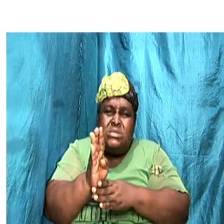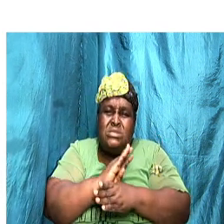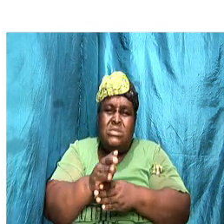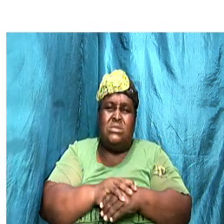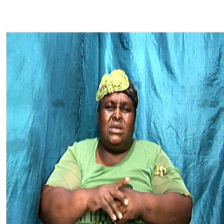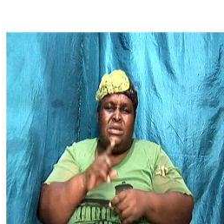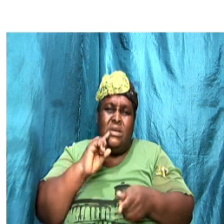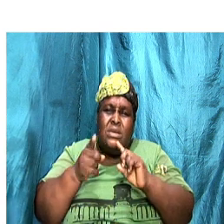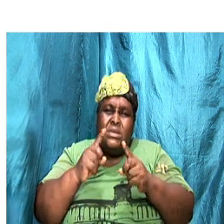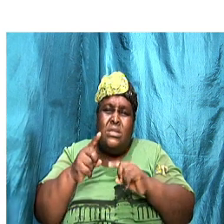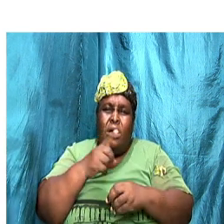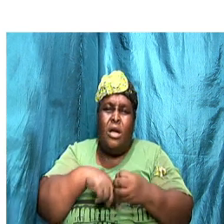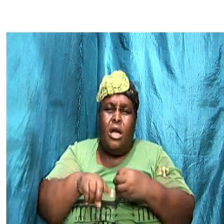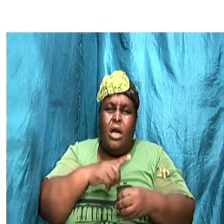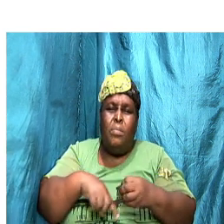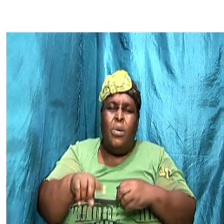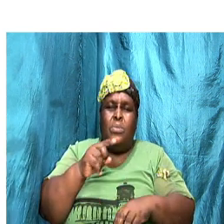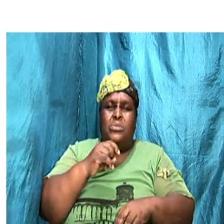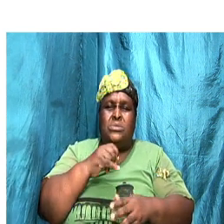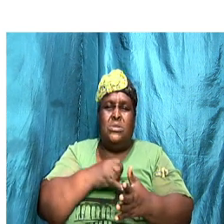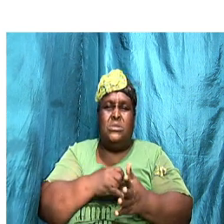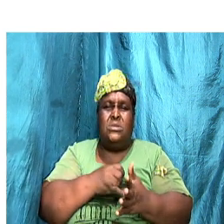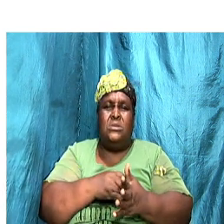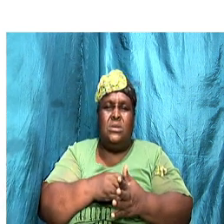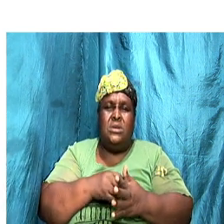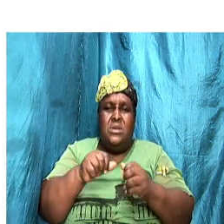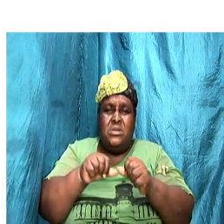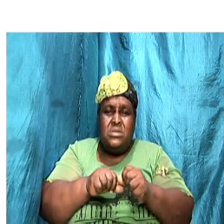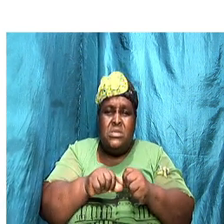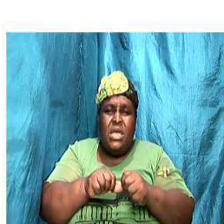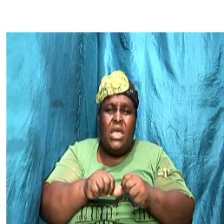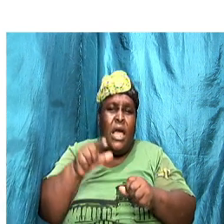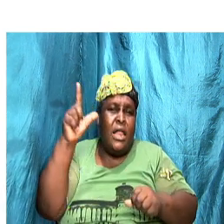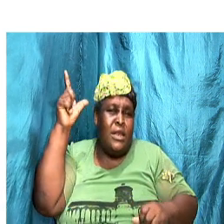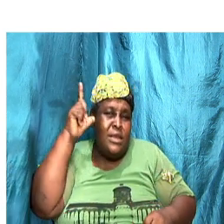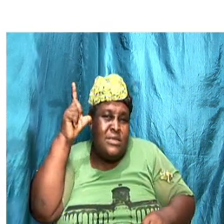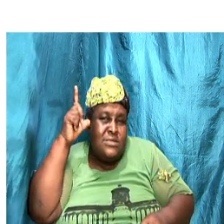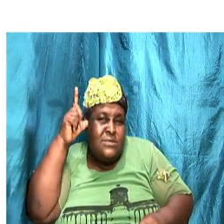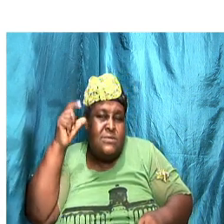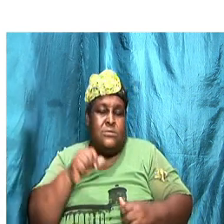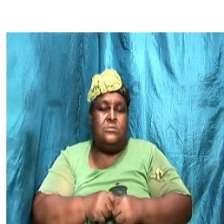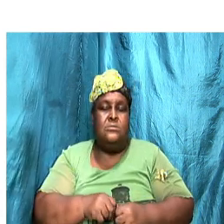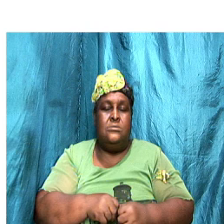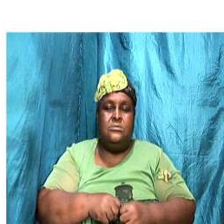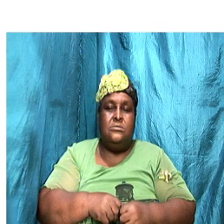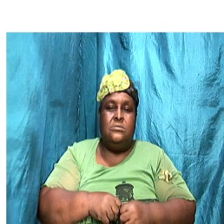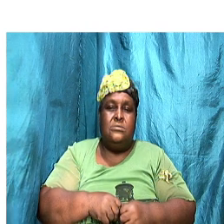talk about it a whole lot of time spend the time and listen spend the time and give suggestions